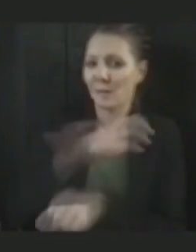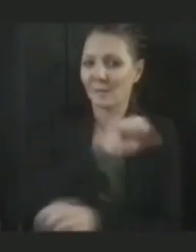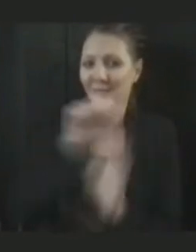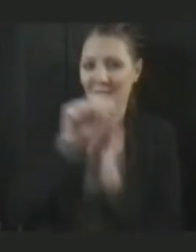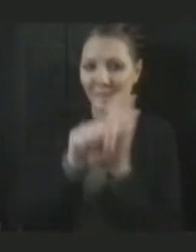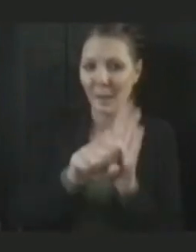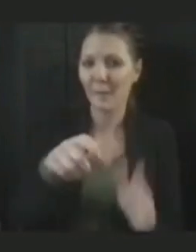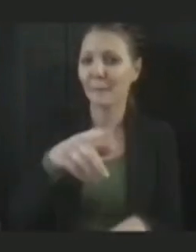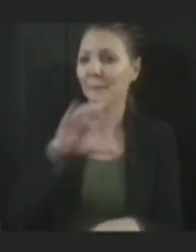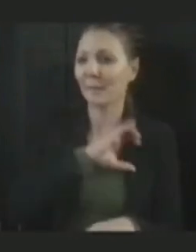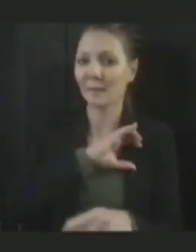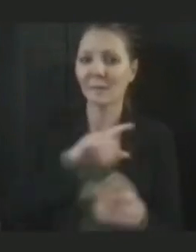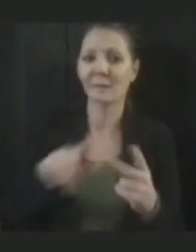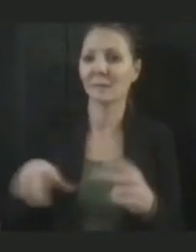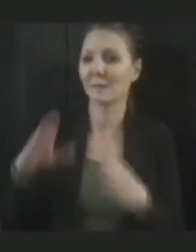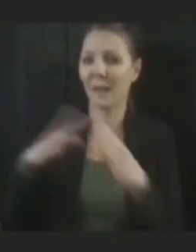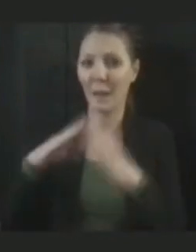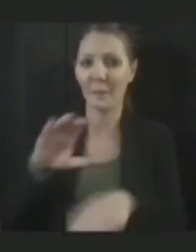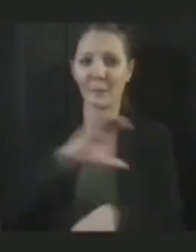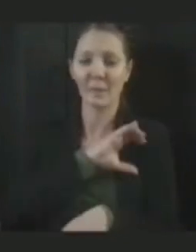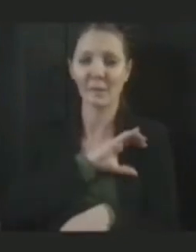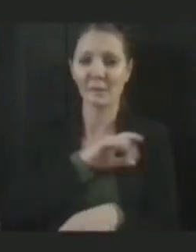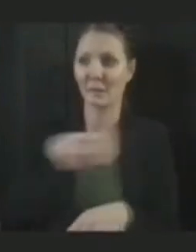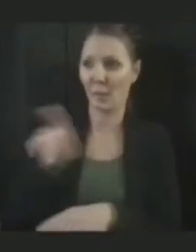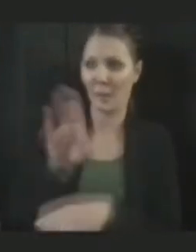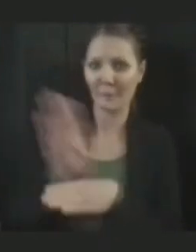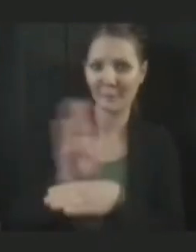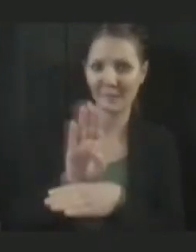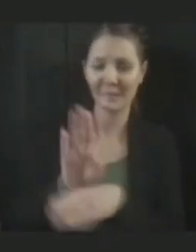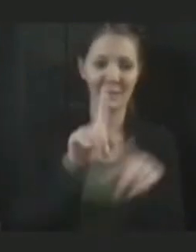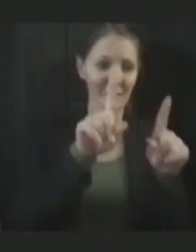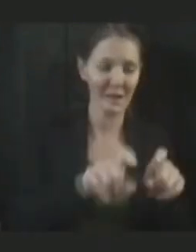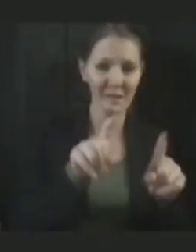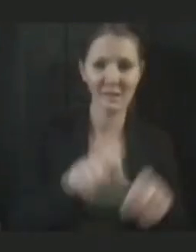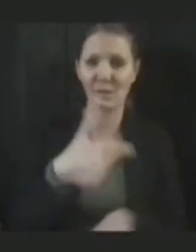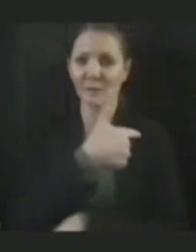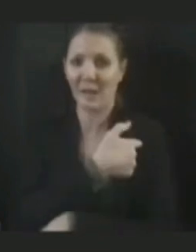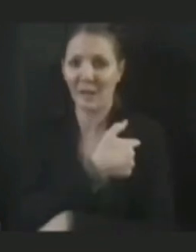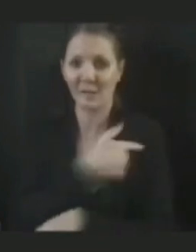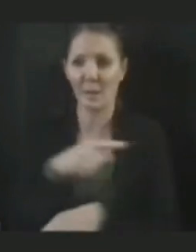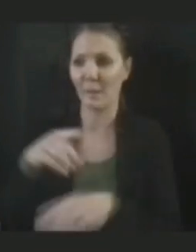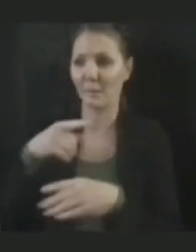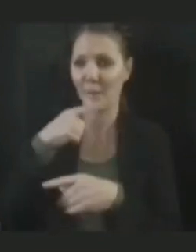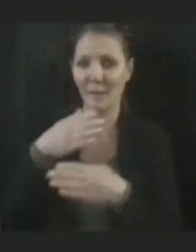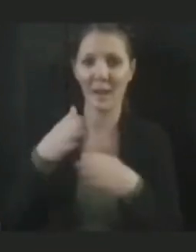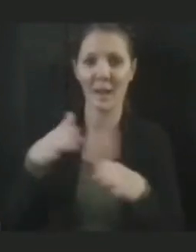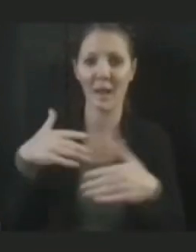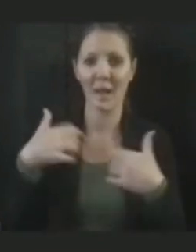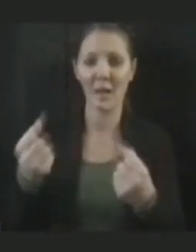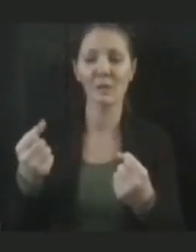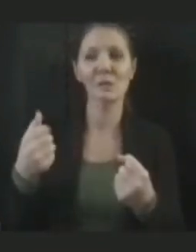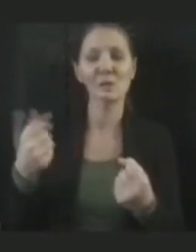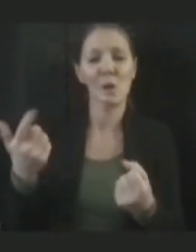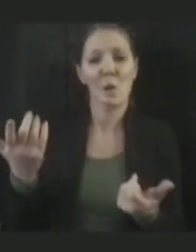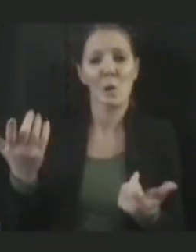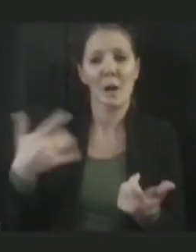municipalities are busy getting people tested and vaccinated. So I'd like to see a little more self-policing at the restaurants and stores.